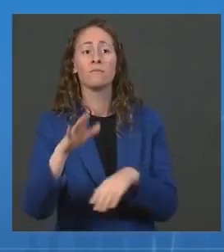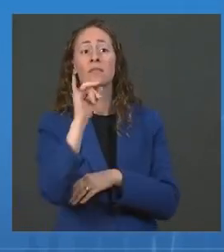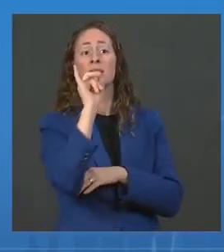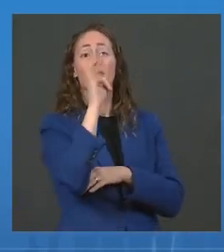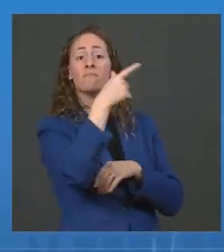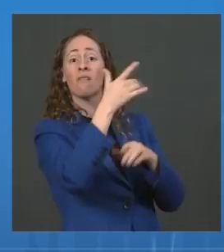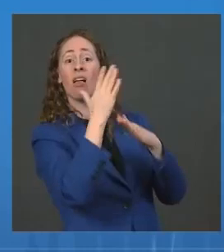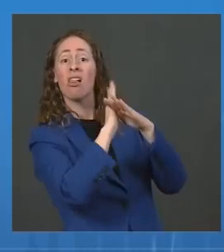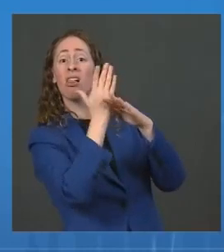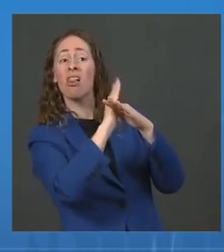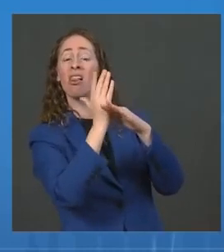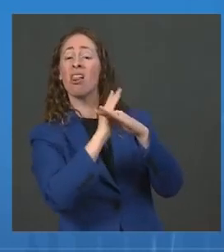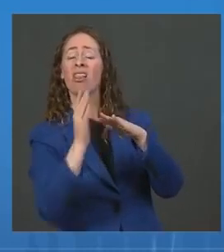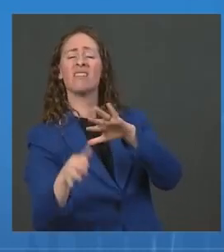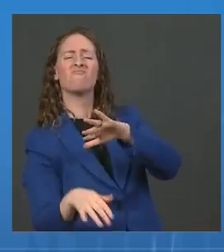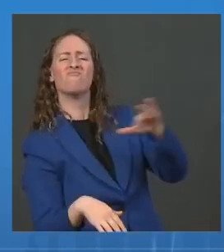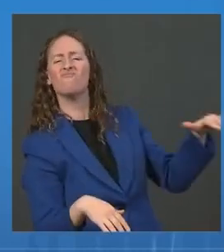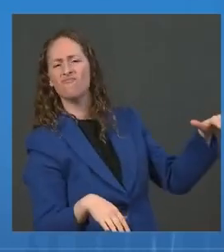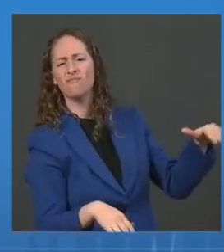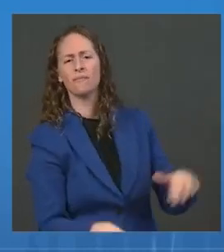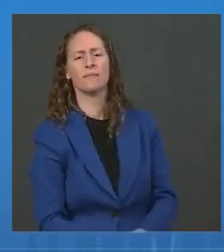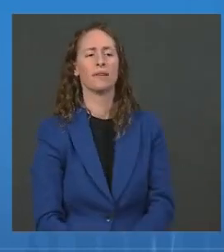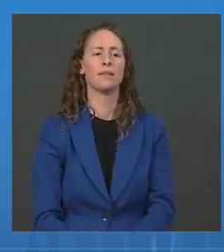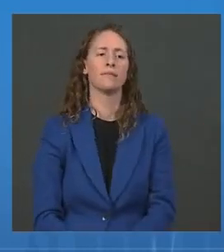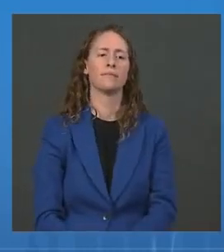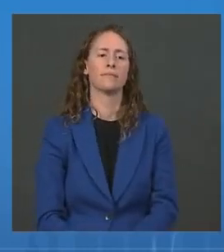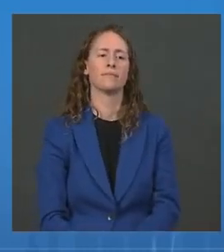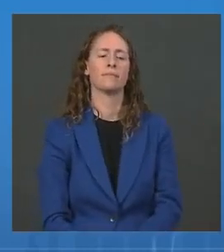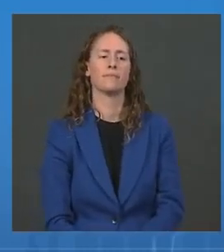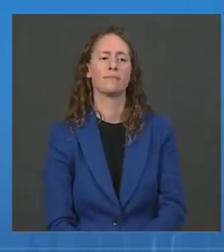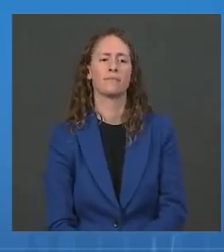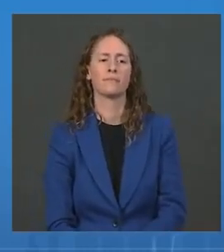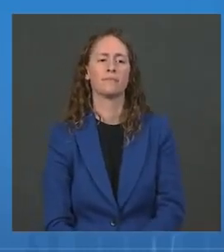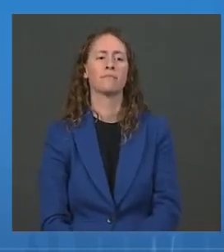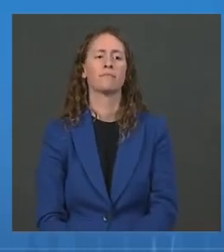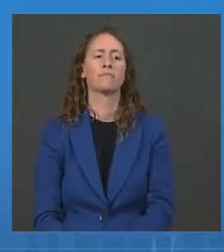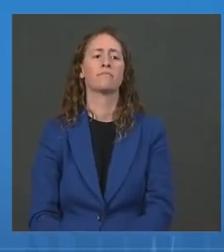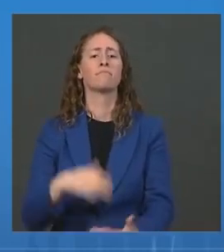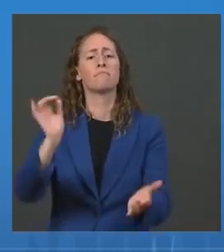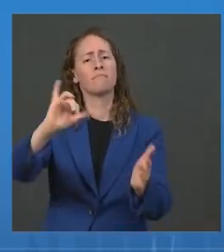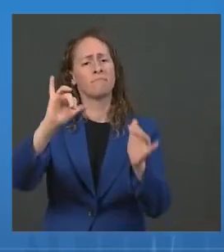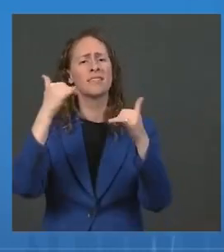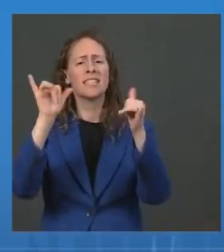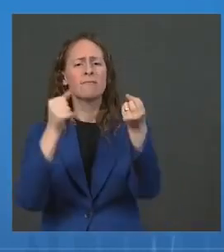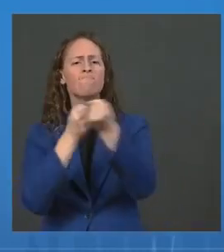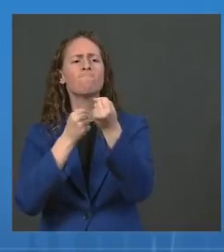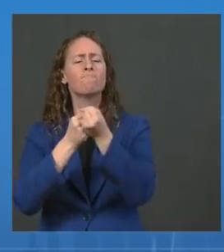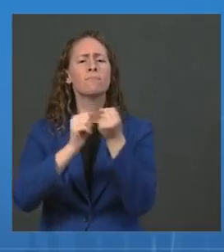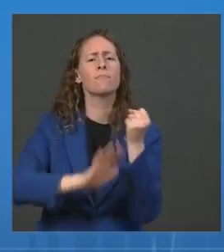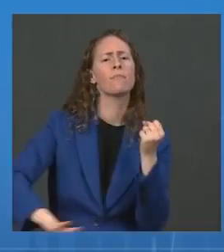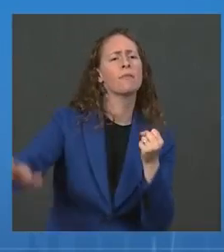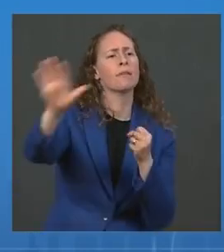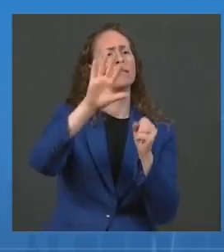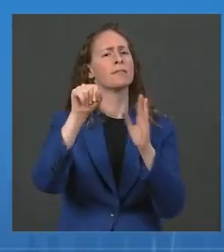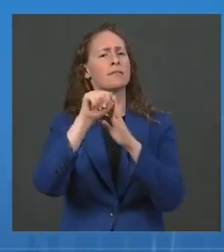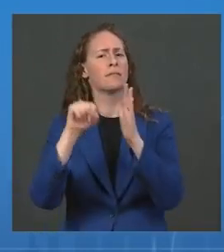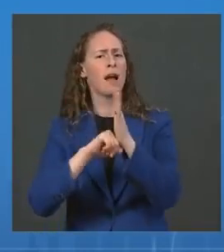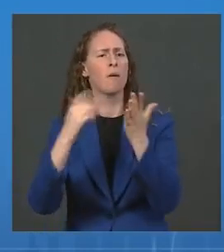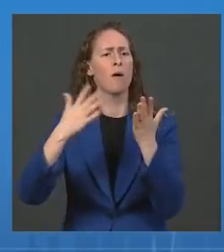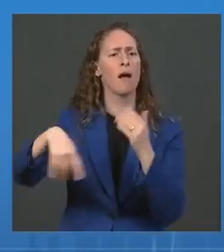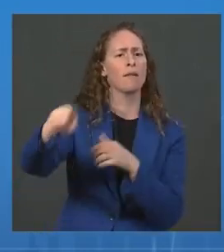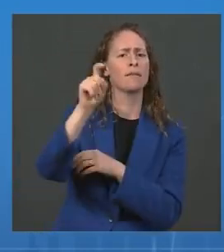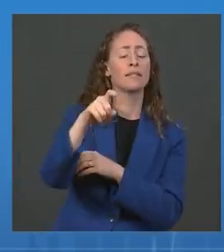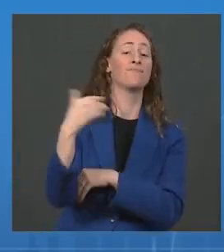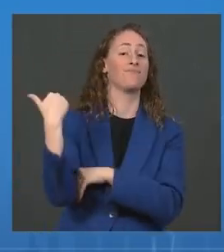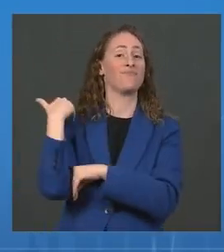Last, we continue to support states and improve care for those who get COVID. Since July, our whole-of